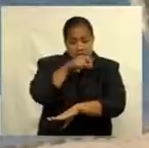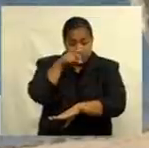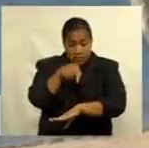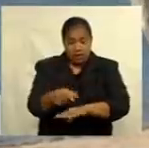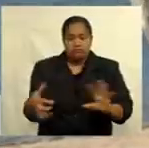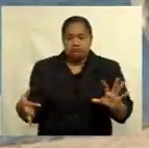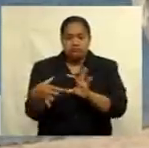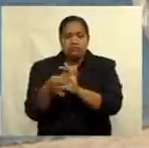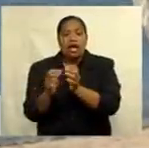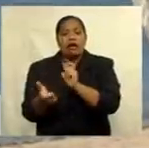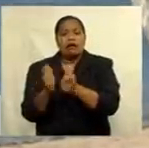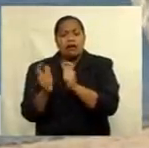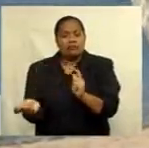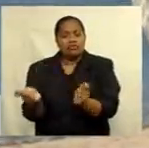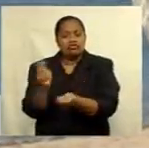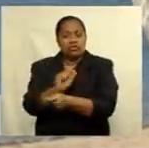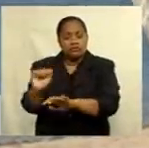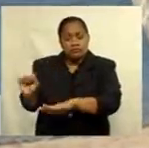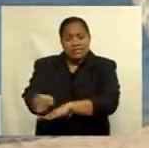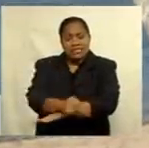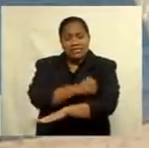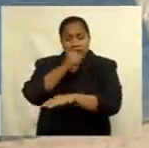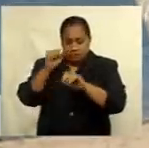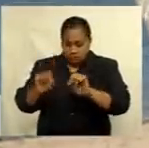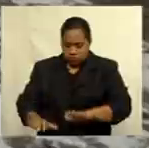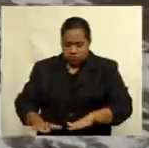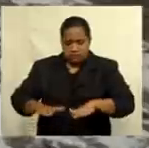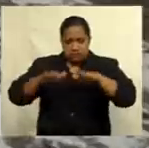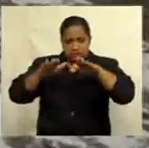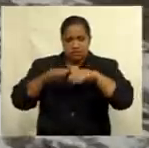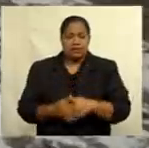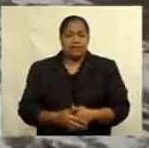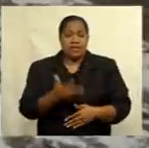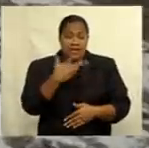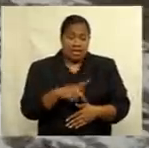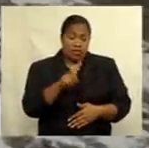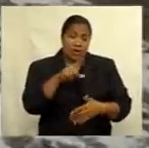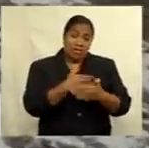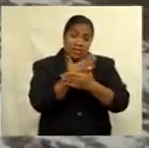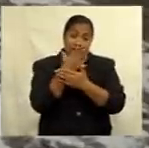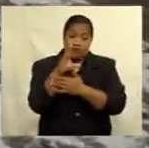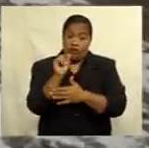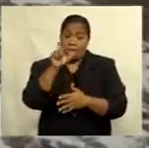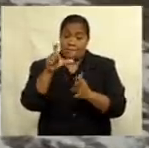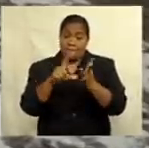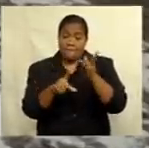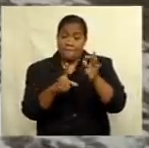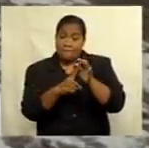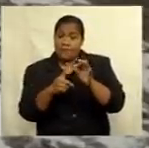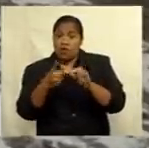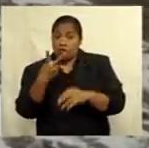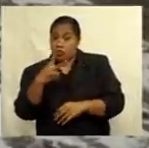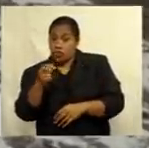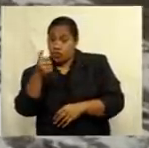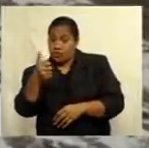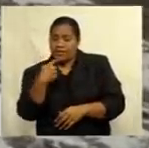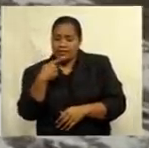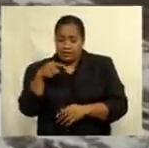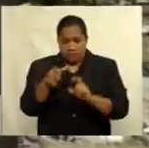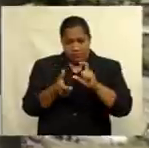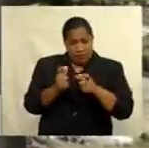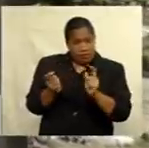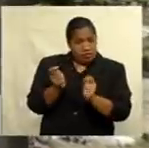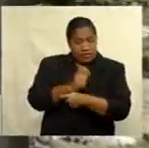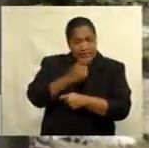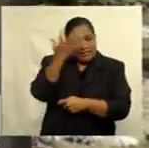-related sea level rise. 81 days from COP26, leaders reaffirmed that climate change is the single greatest threat to the